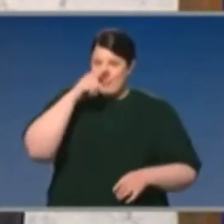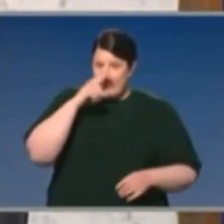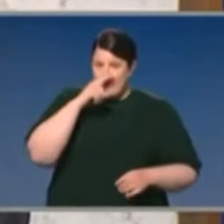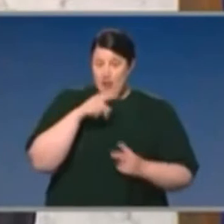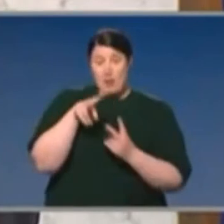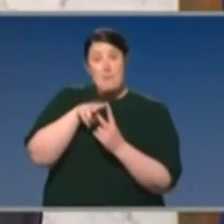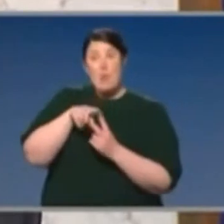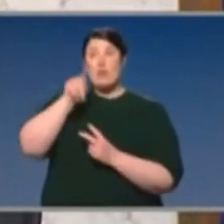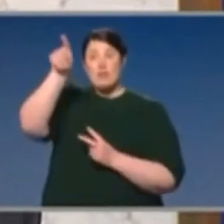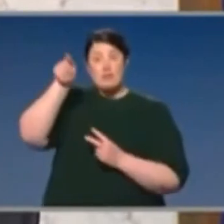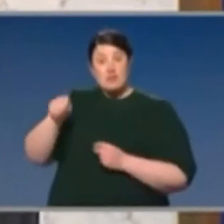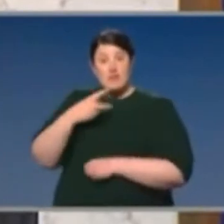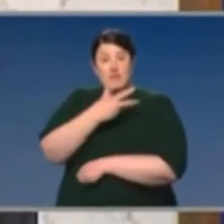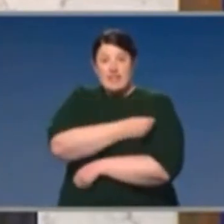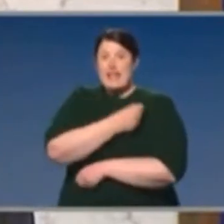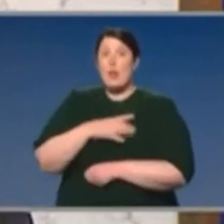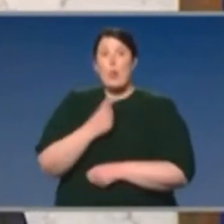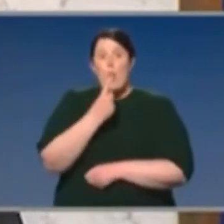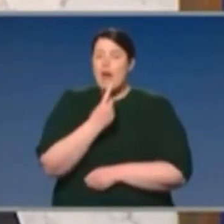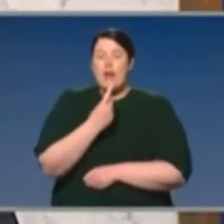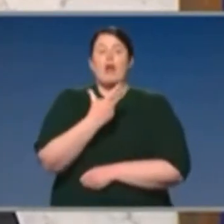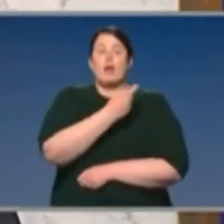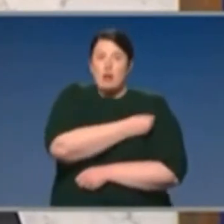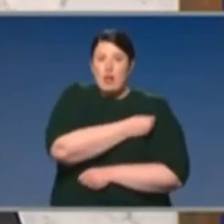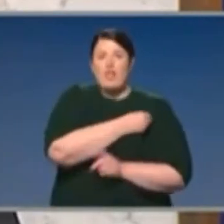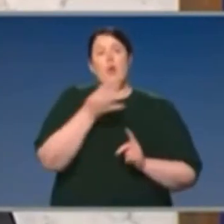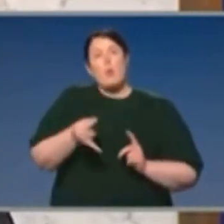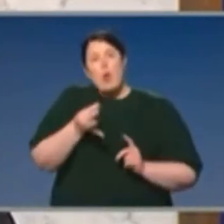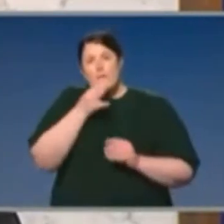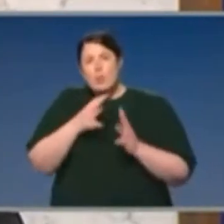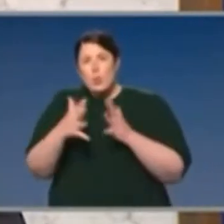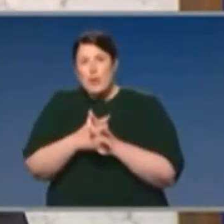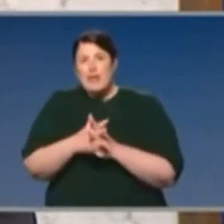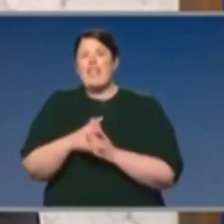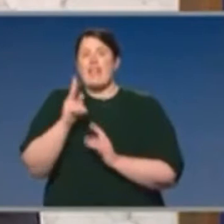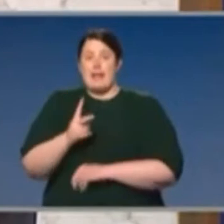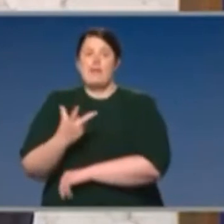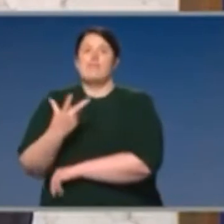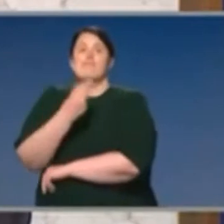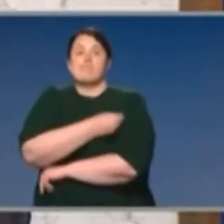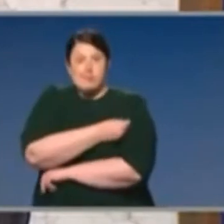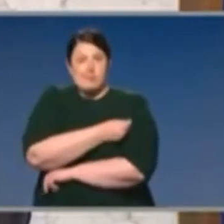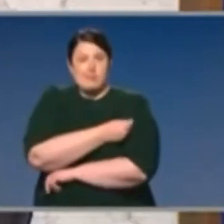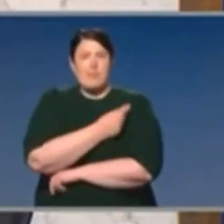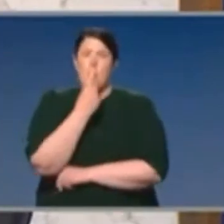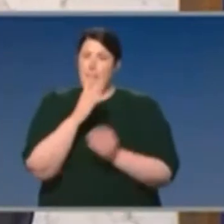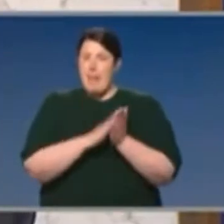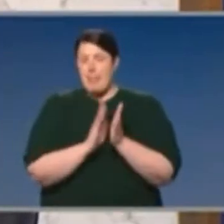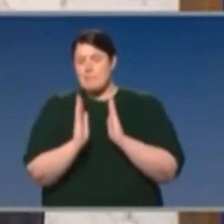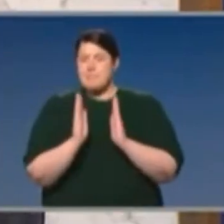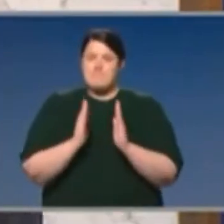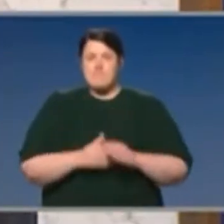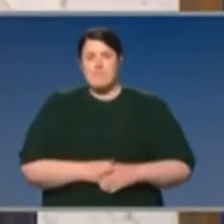that both vaccines will require what's called a double shot or an initial vaccination and a booster approximately a month later.